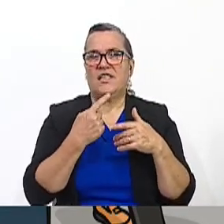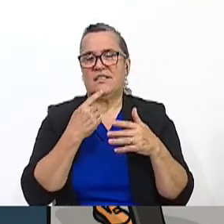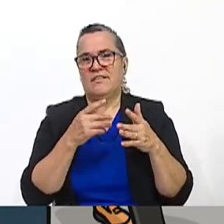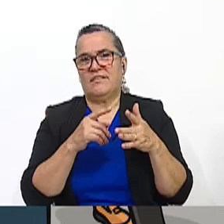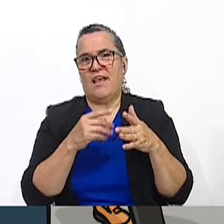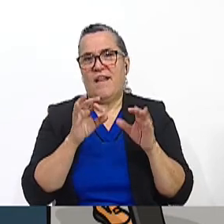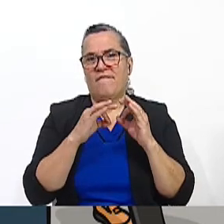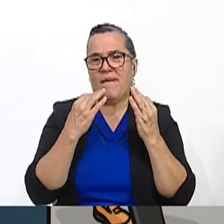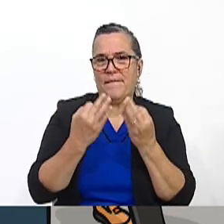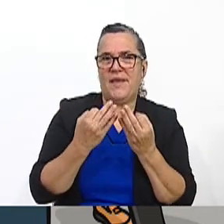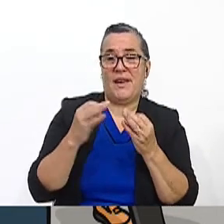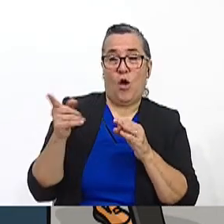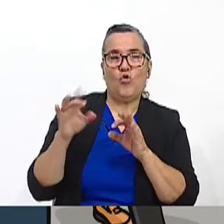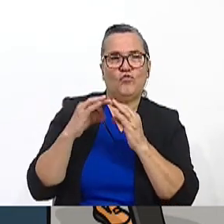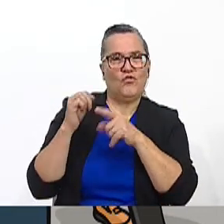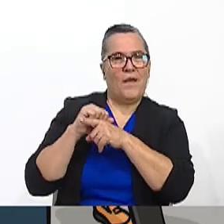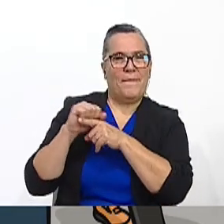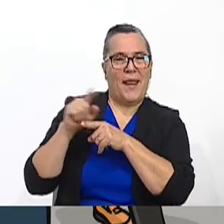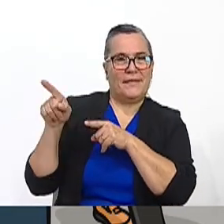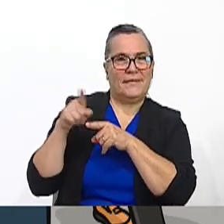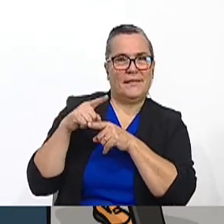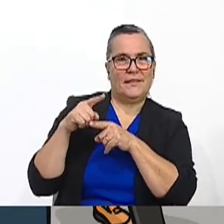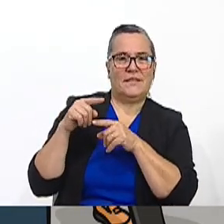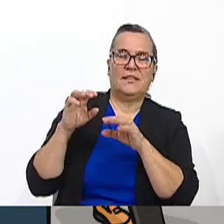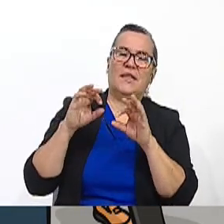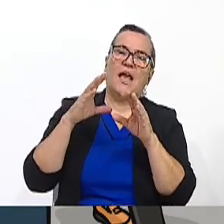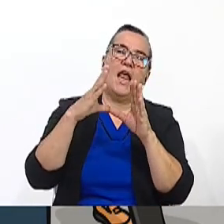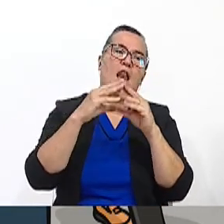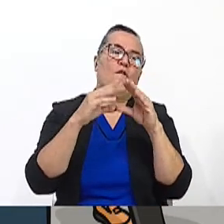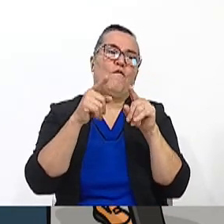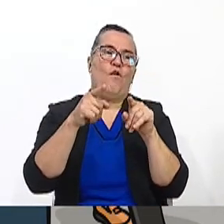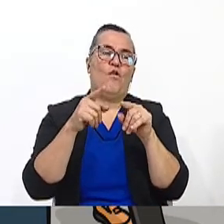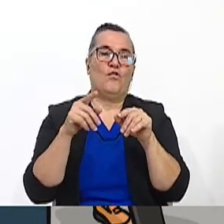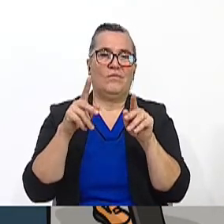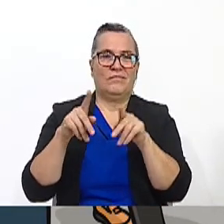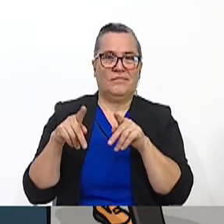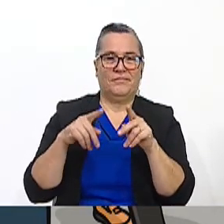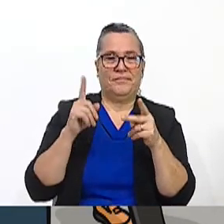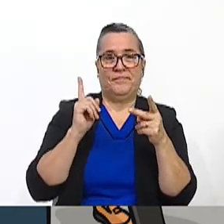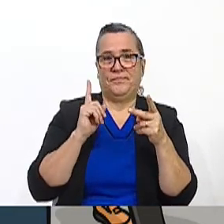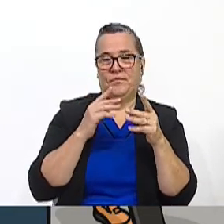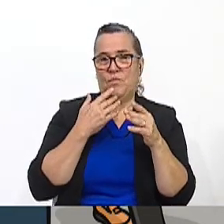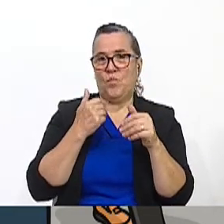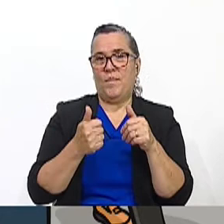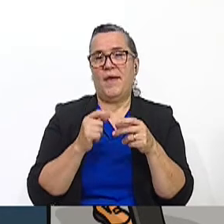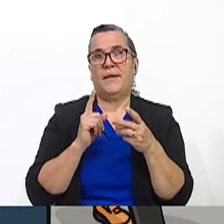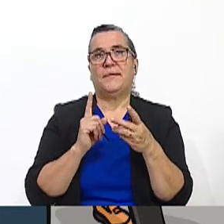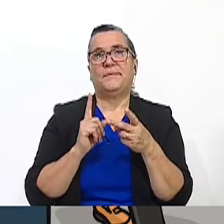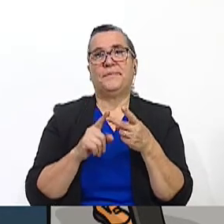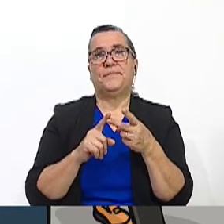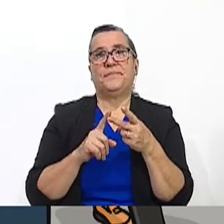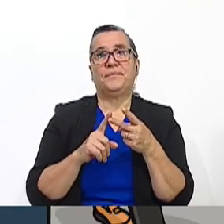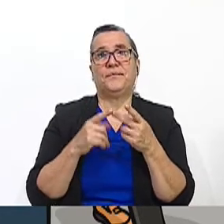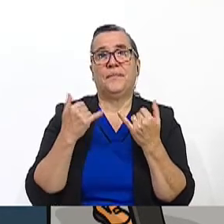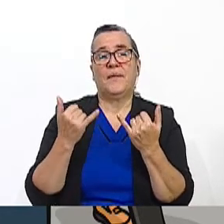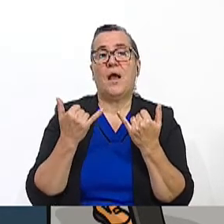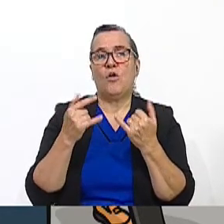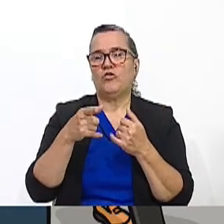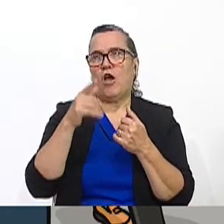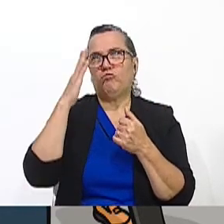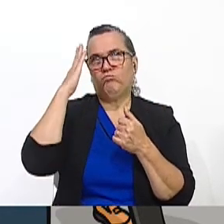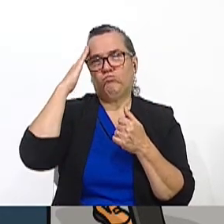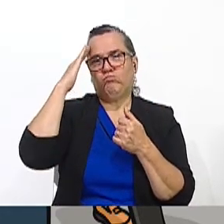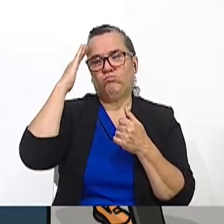family, or friends, and, well, the people in the forum, right? Okay, very good. Well, now that you know